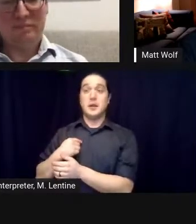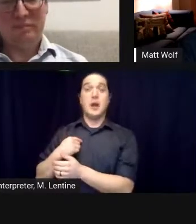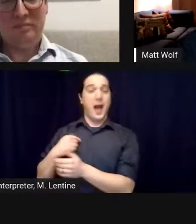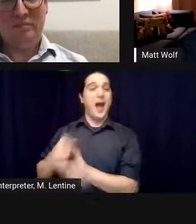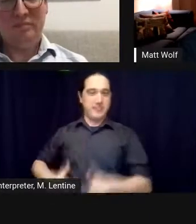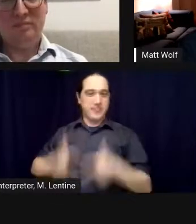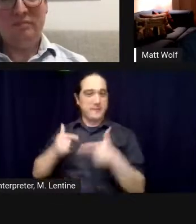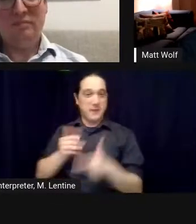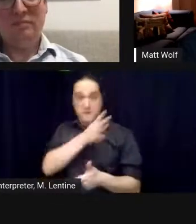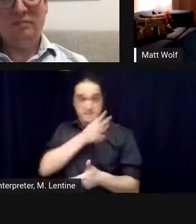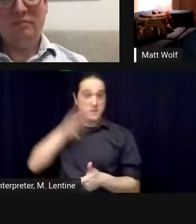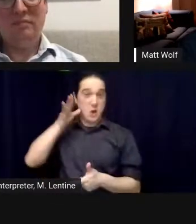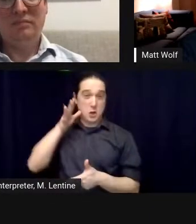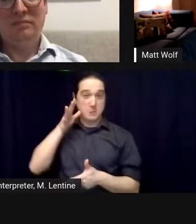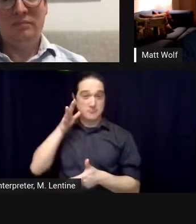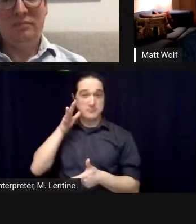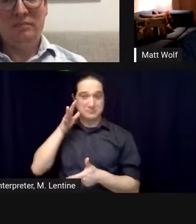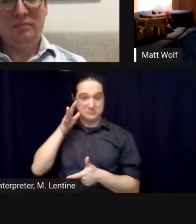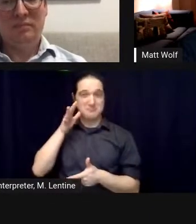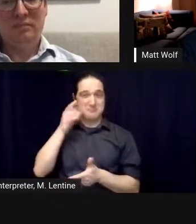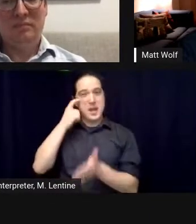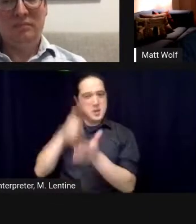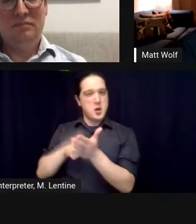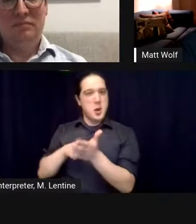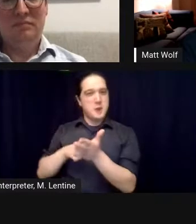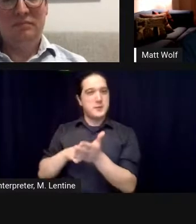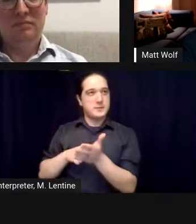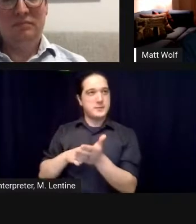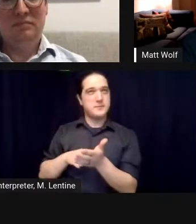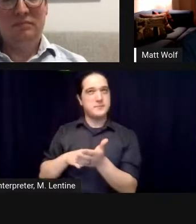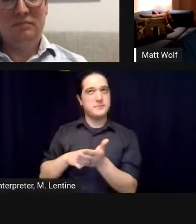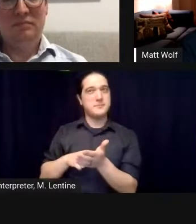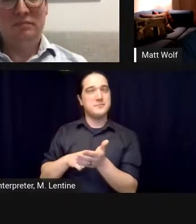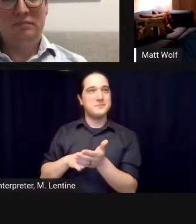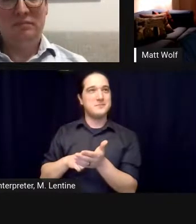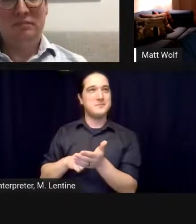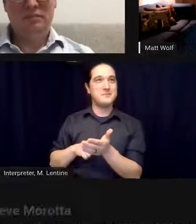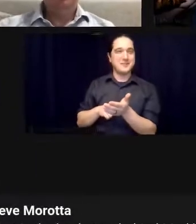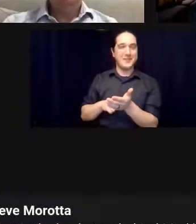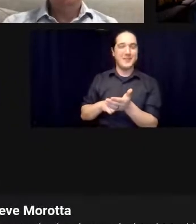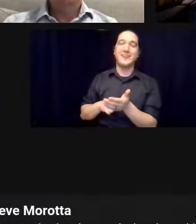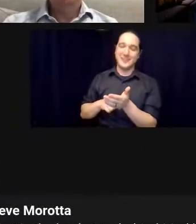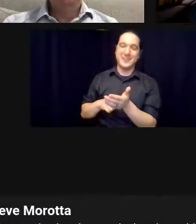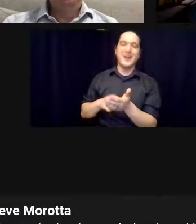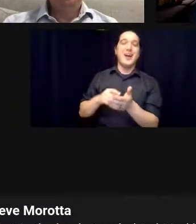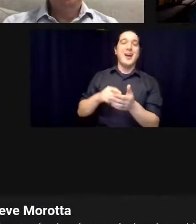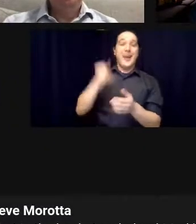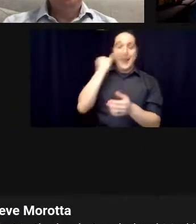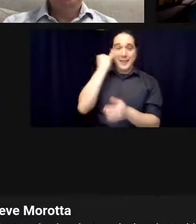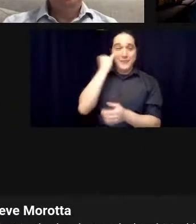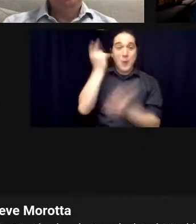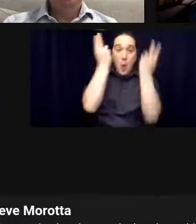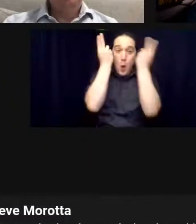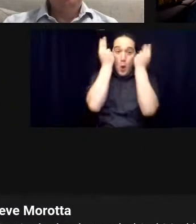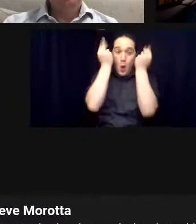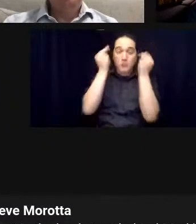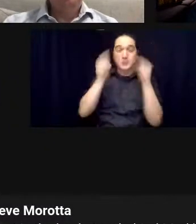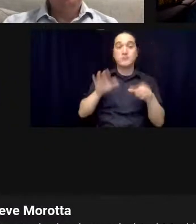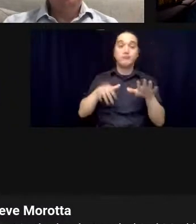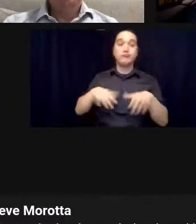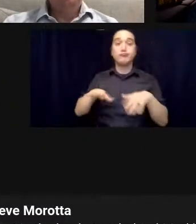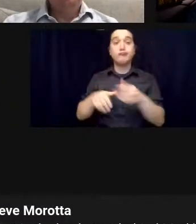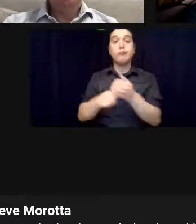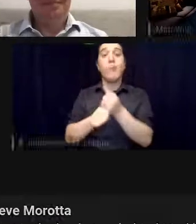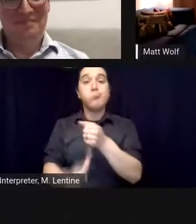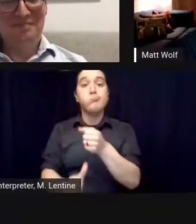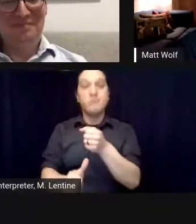from 1200 racehorses and that's when i got my nickname of horse shit and the kind of private joke was because